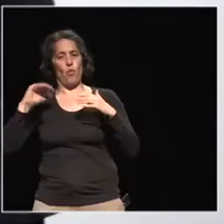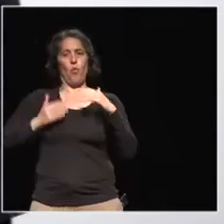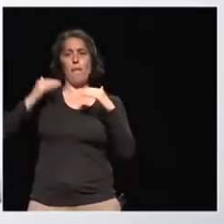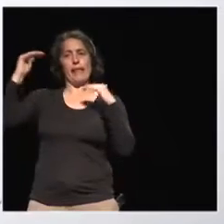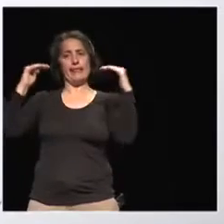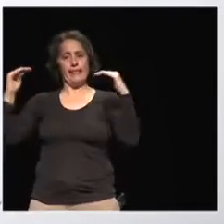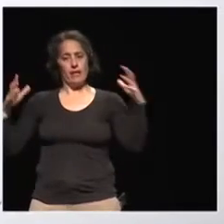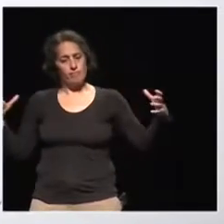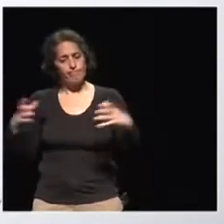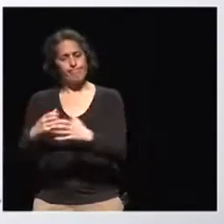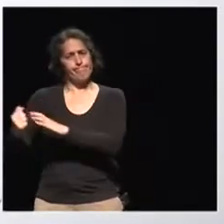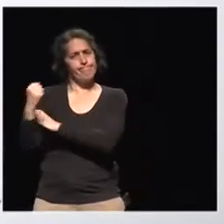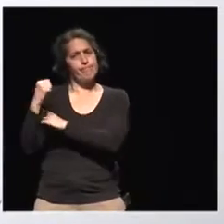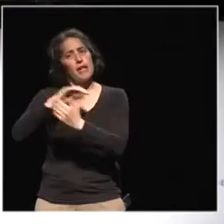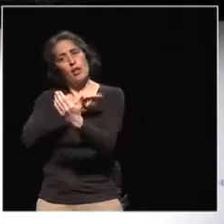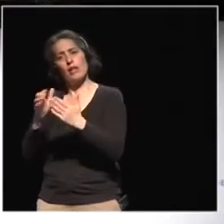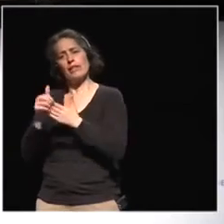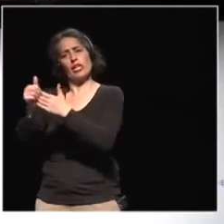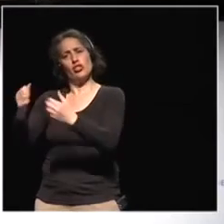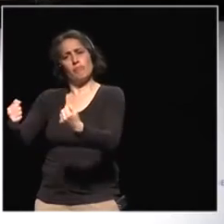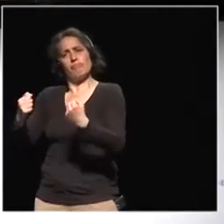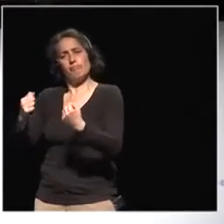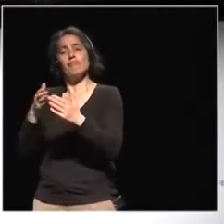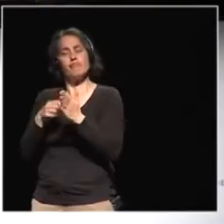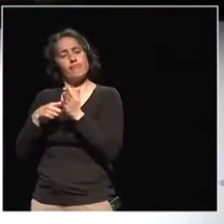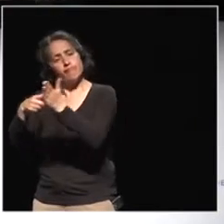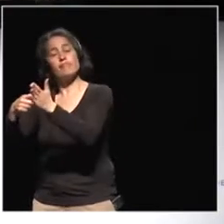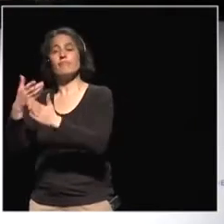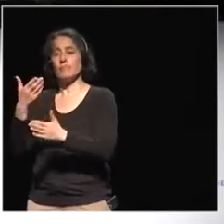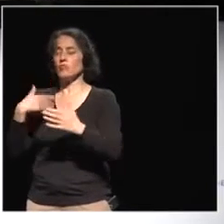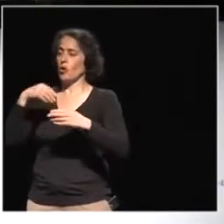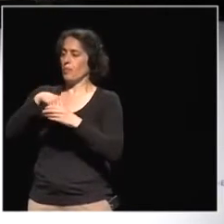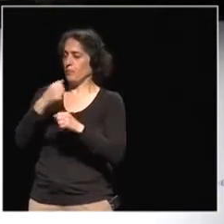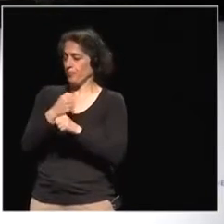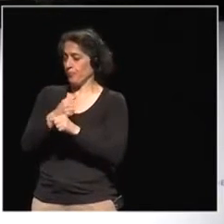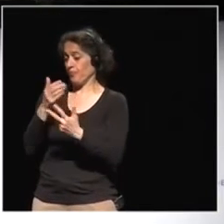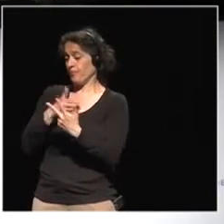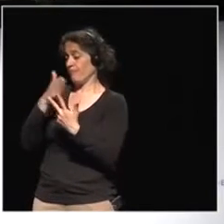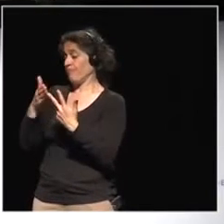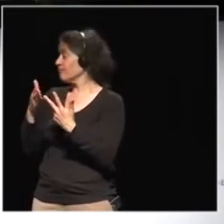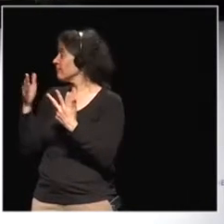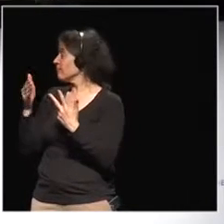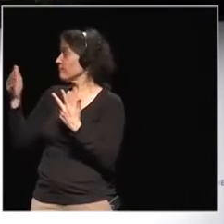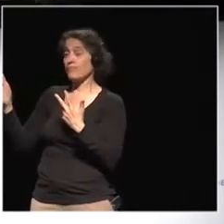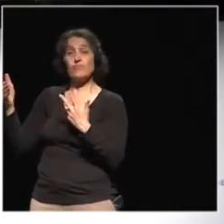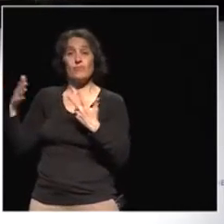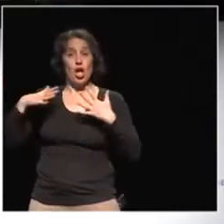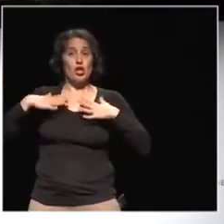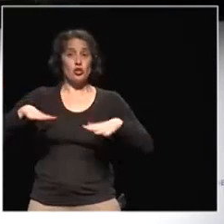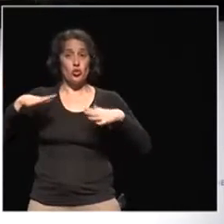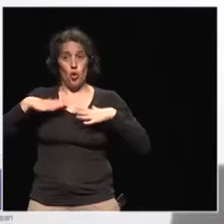you as well. David Melua is the director of the National Association of Local Authorities in Georgia.